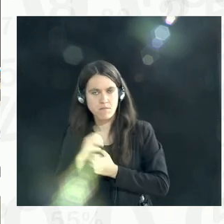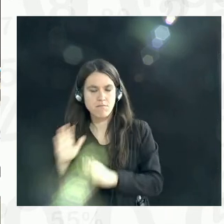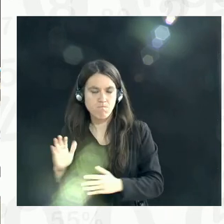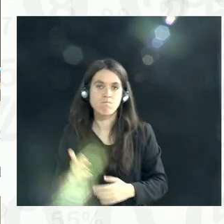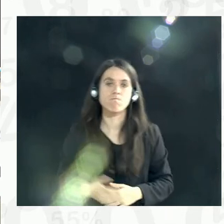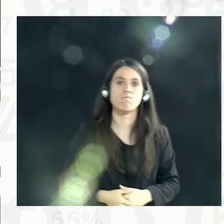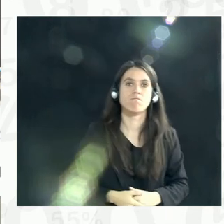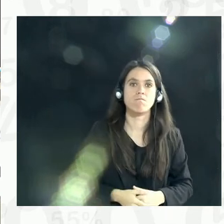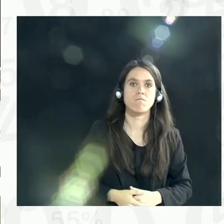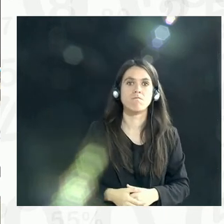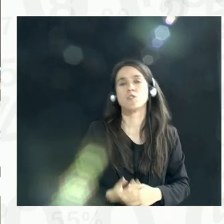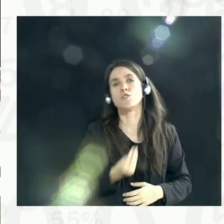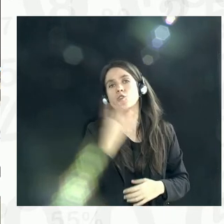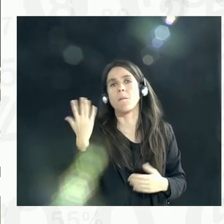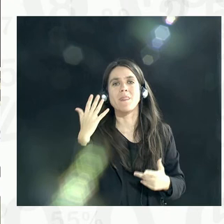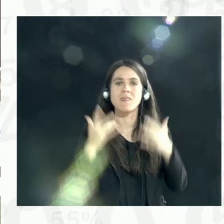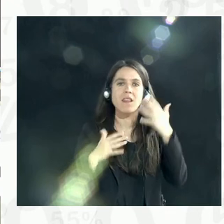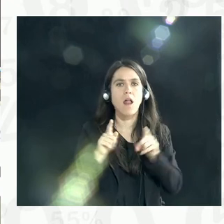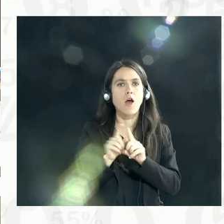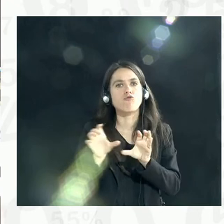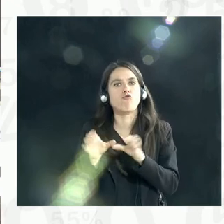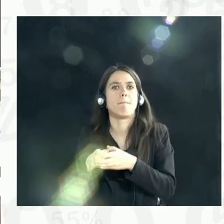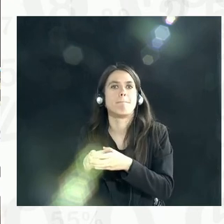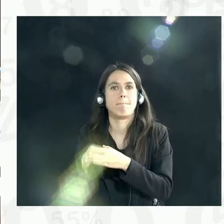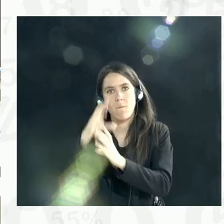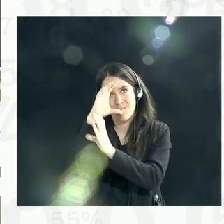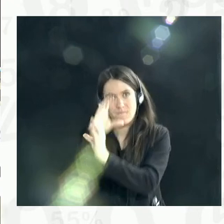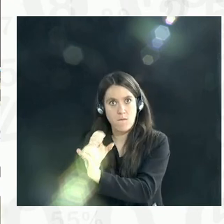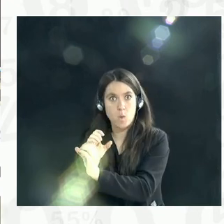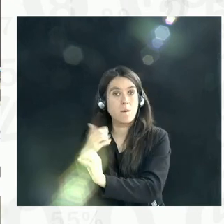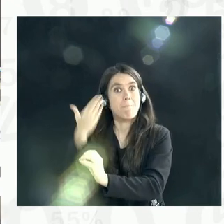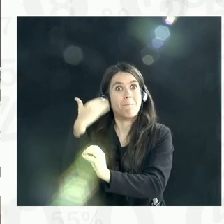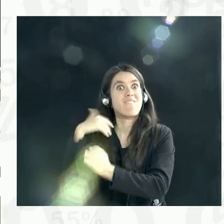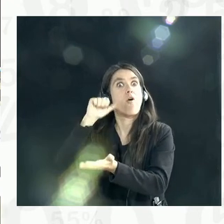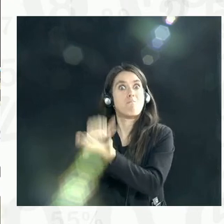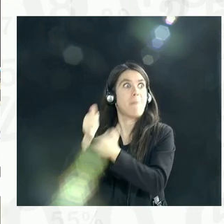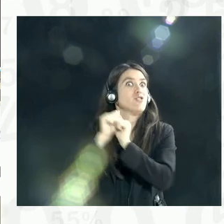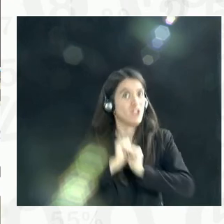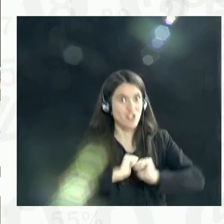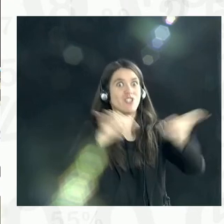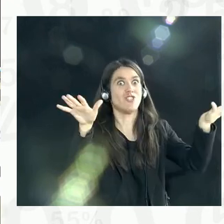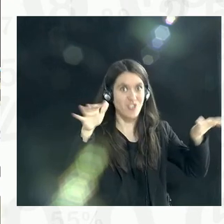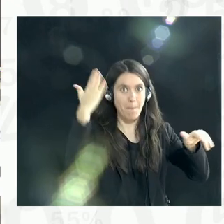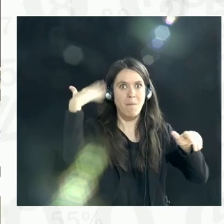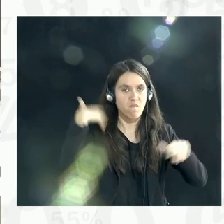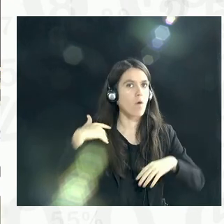for instance, crop-focused data, before it was published, once it was collected, before it was published,